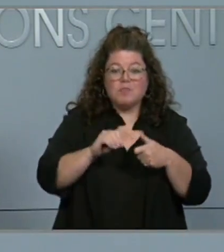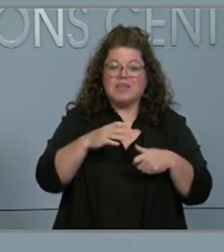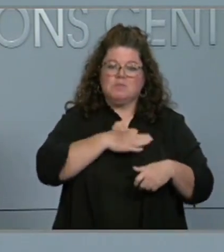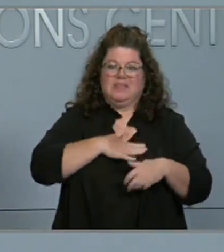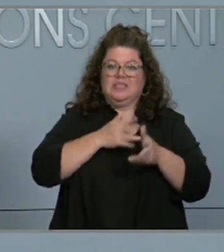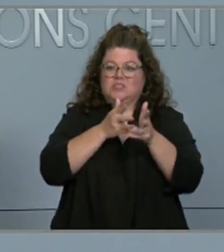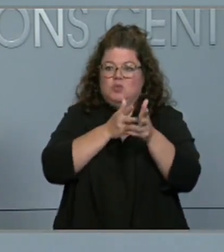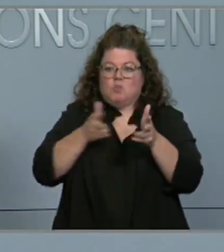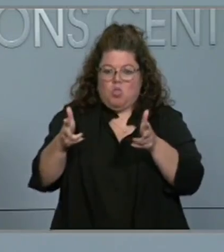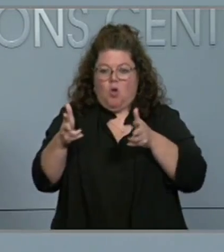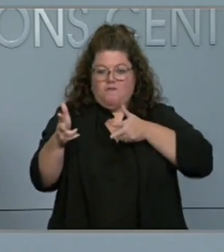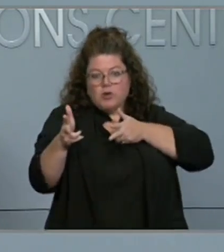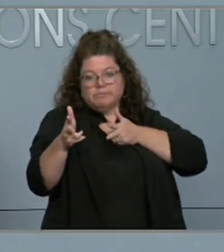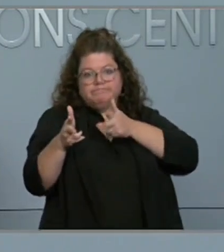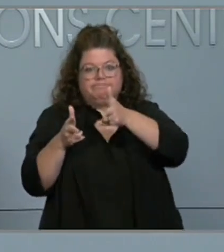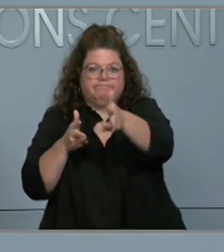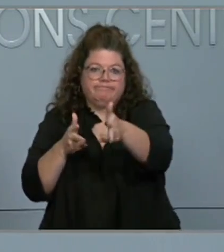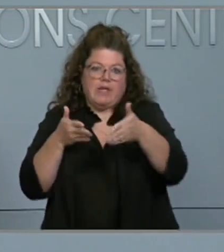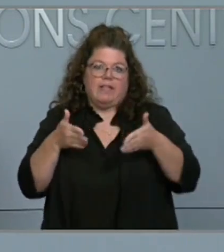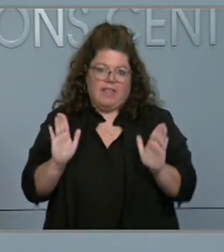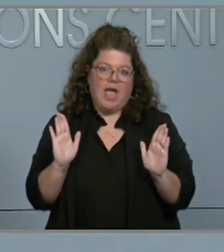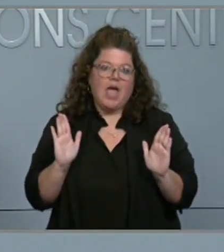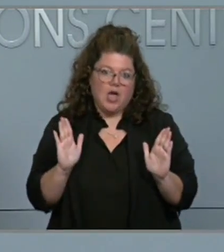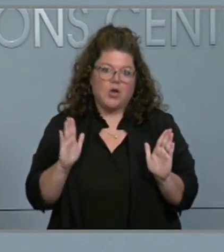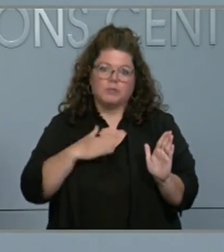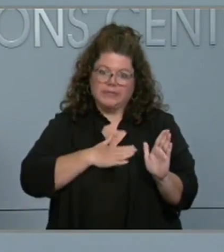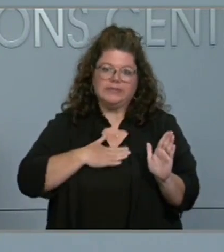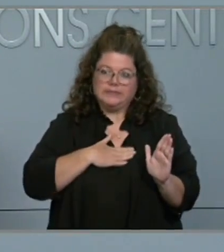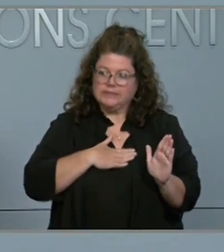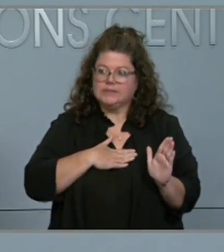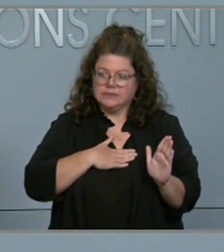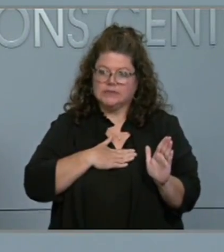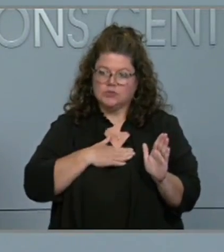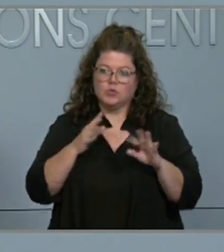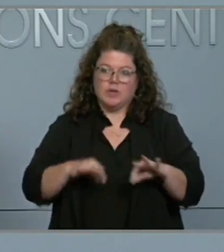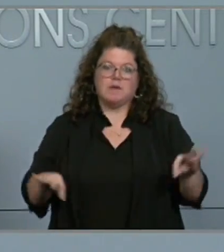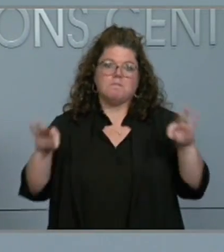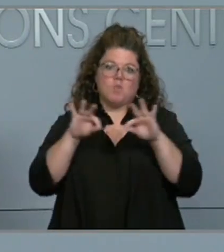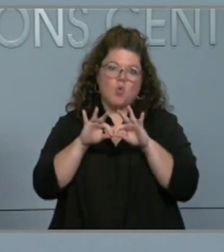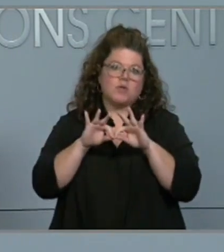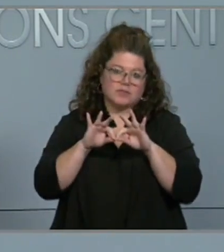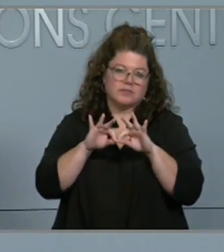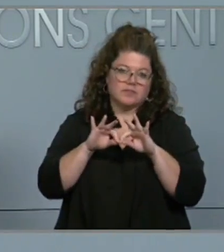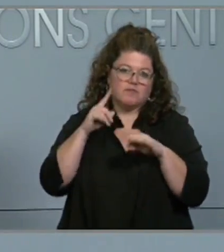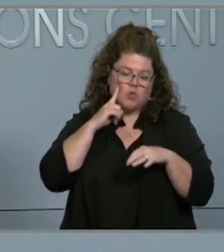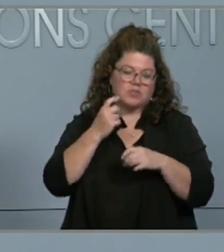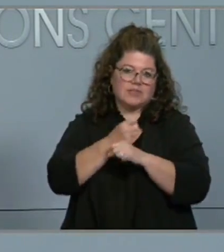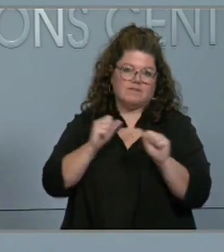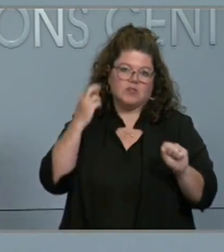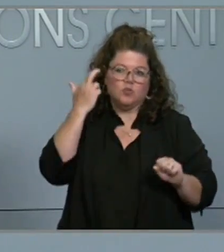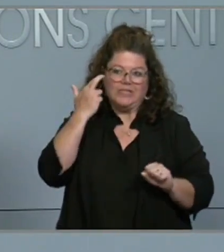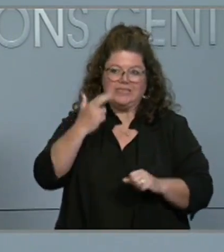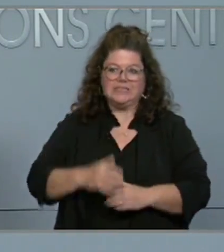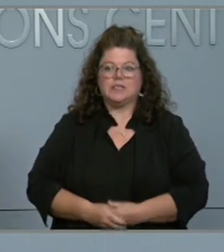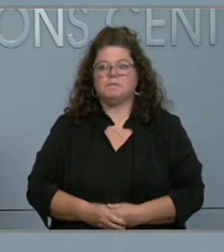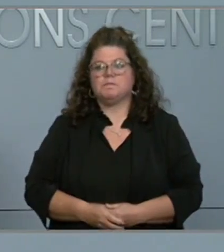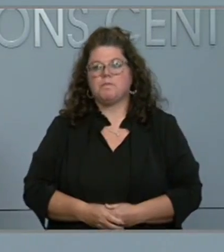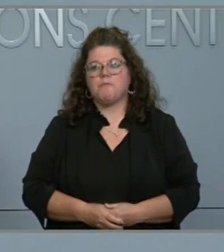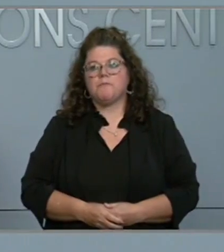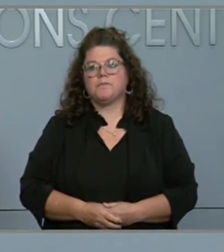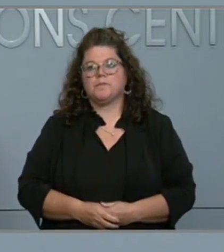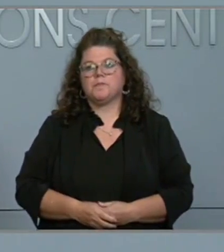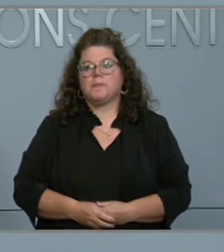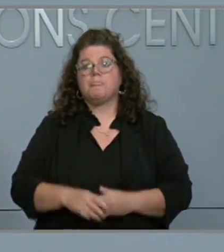We appreciate all that those men and women do when the state is experiencing its bad day. The combined state emergency